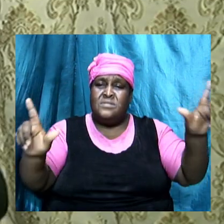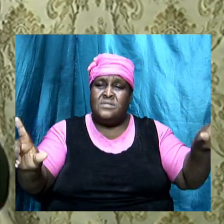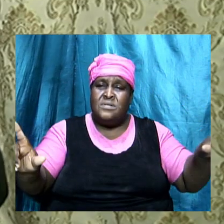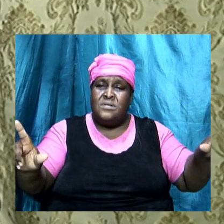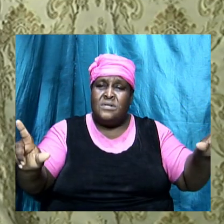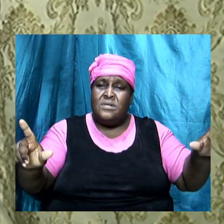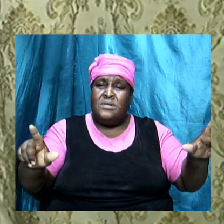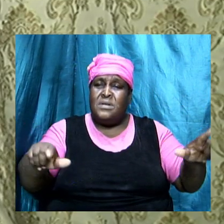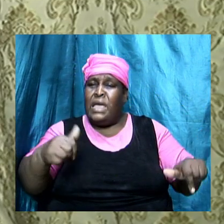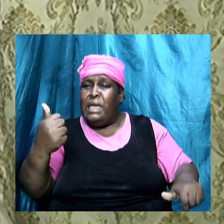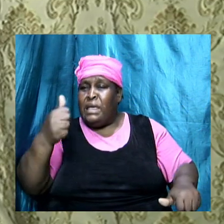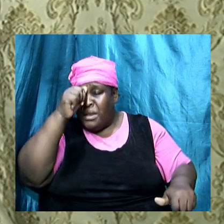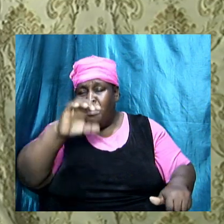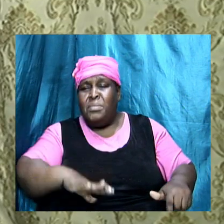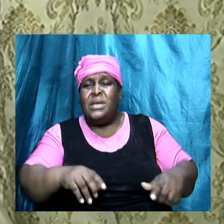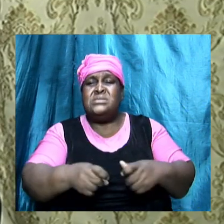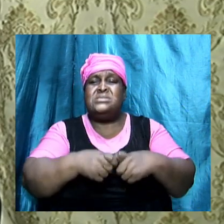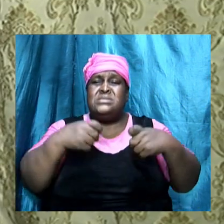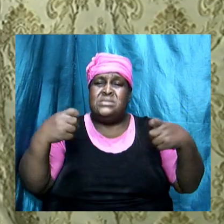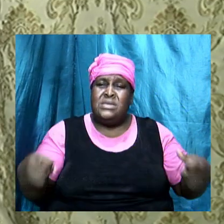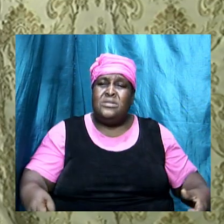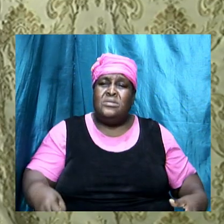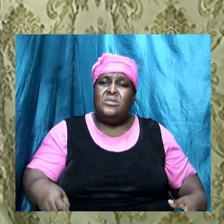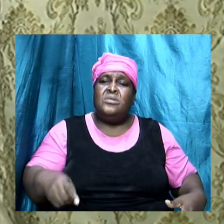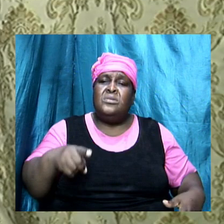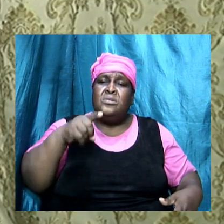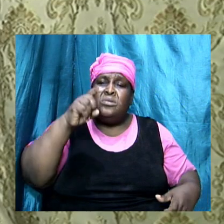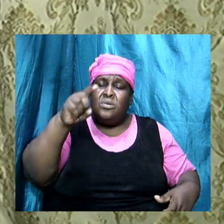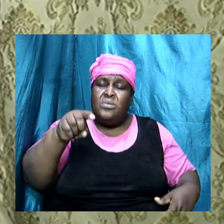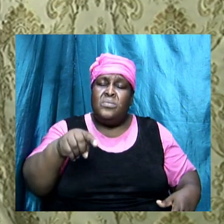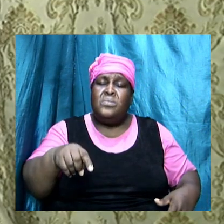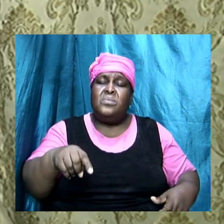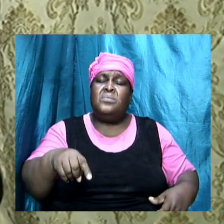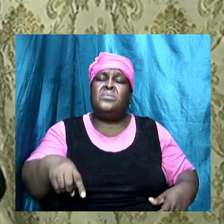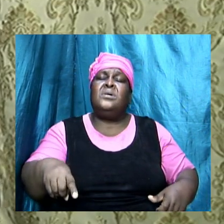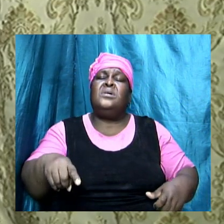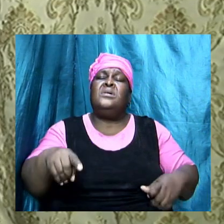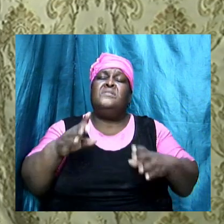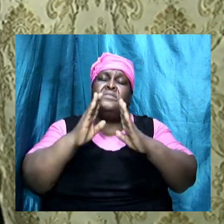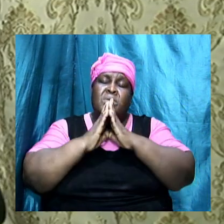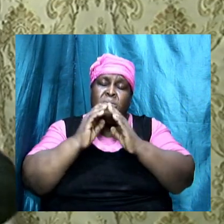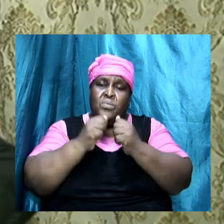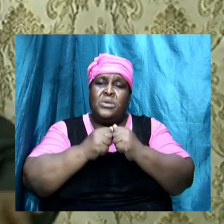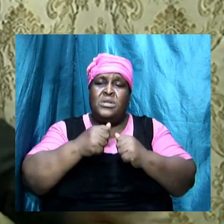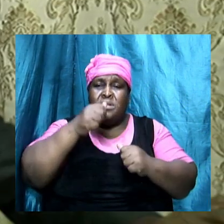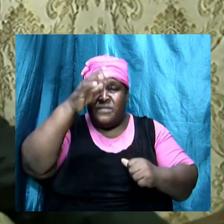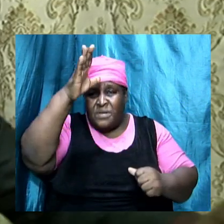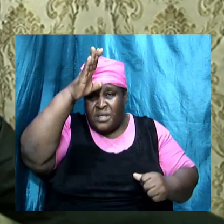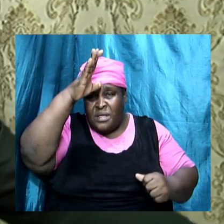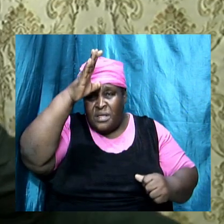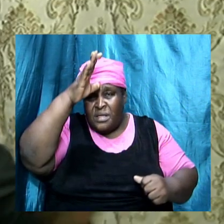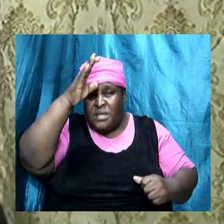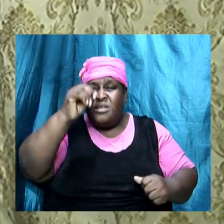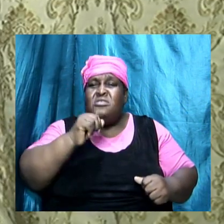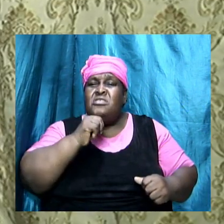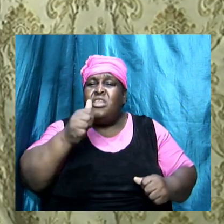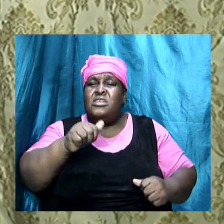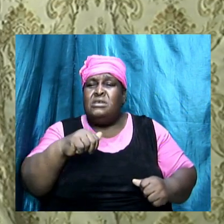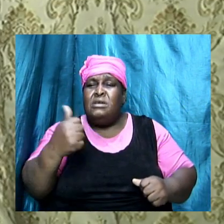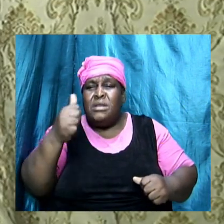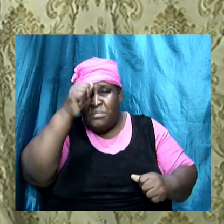and if any man sin he have an advocate with the father but not any man that practice sinning